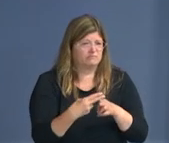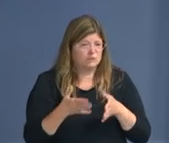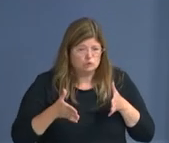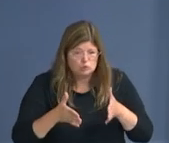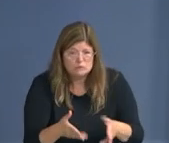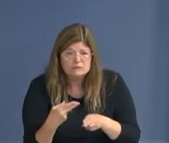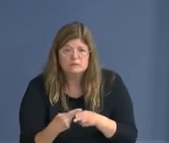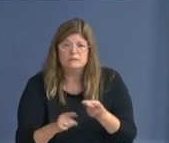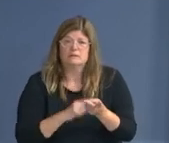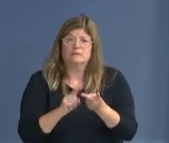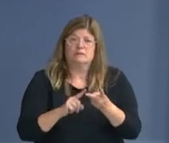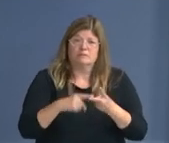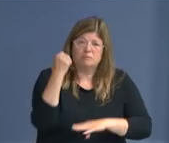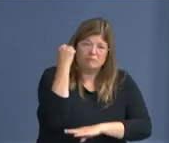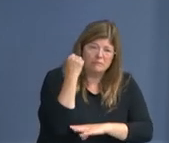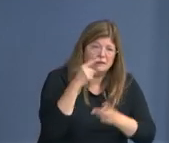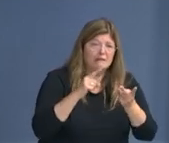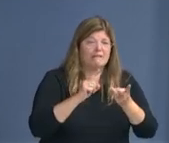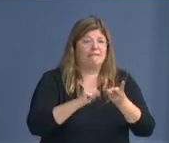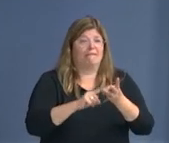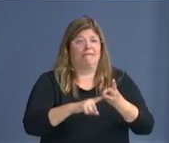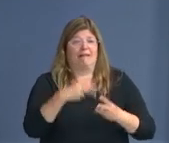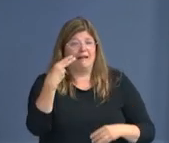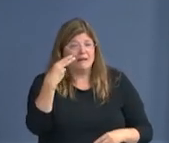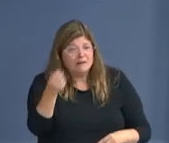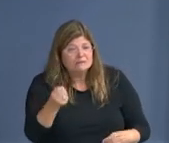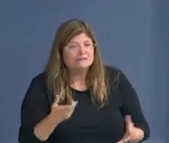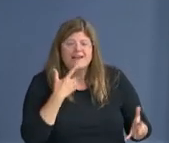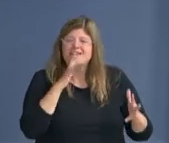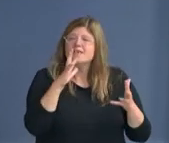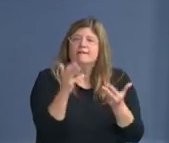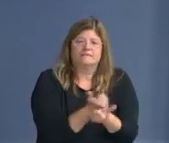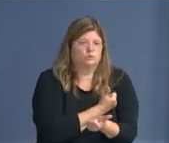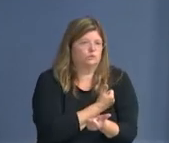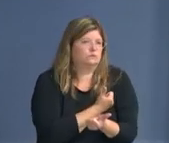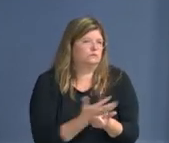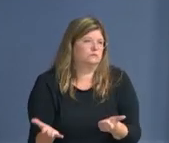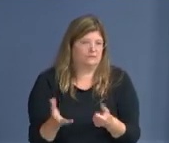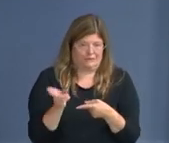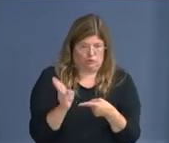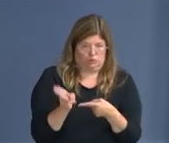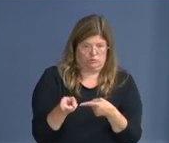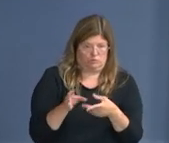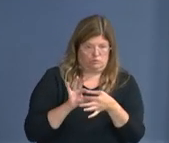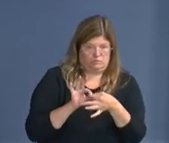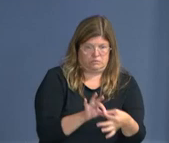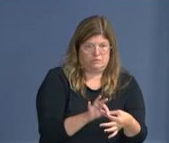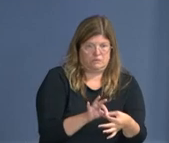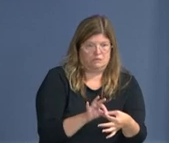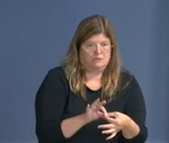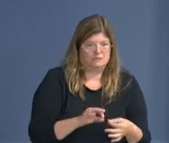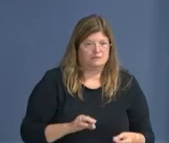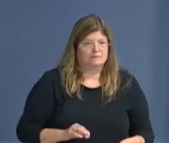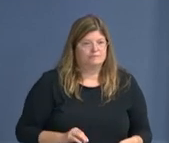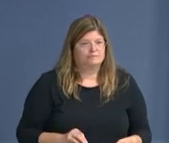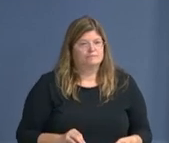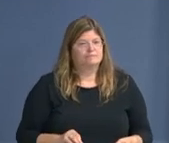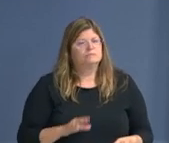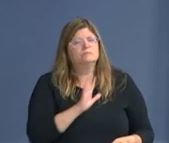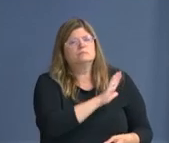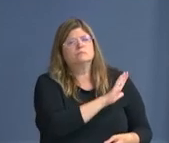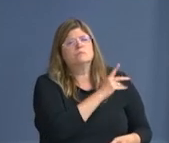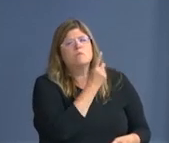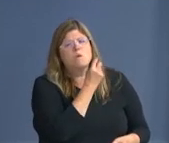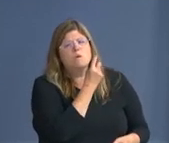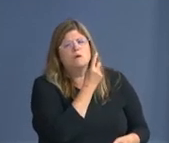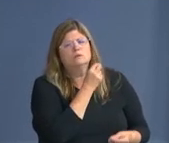anything? Any historical reference, including, uh, all the things you mentioned. Can I take one more swing at Wilson and just ask you, what is your personal